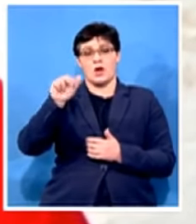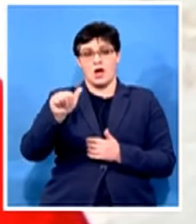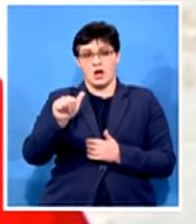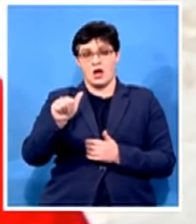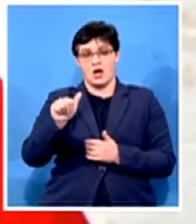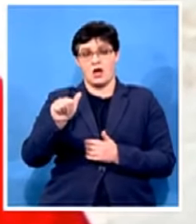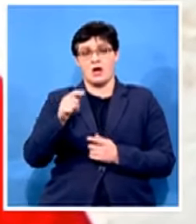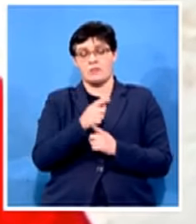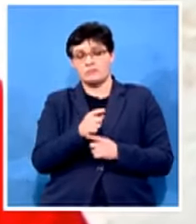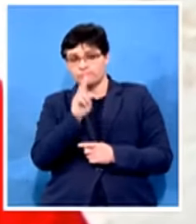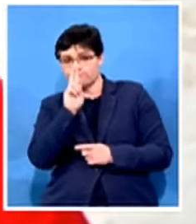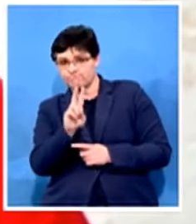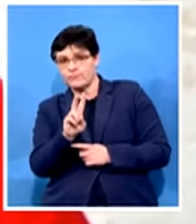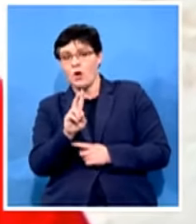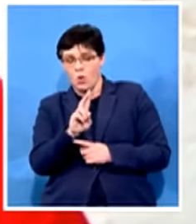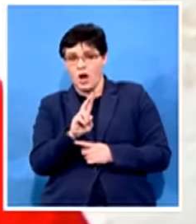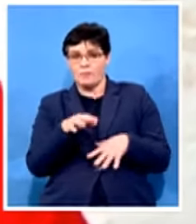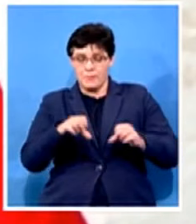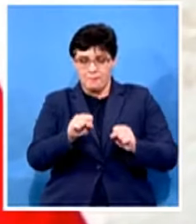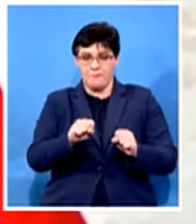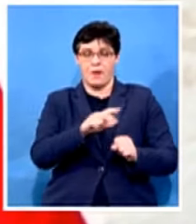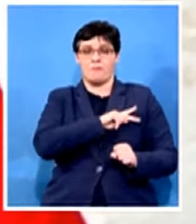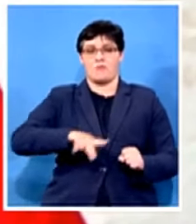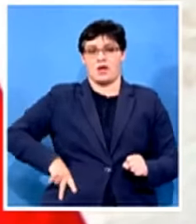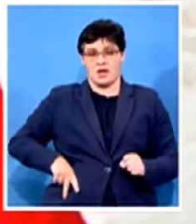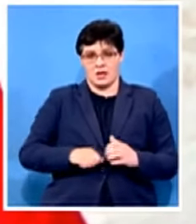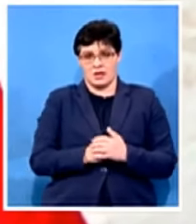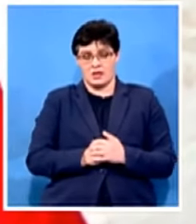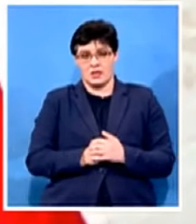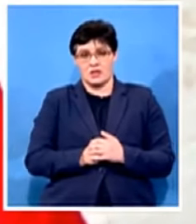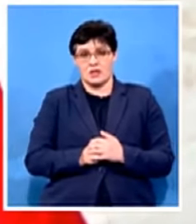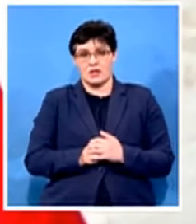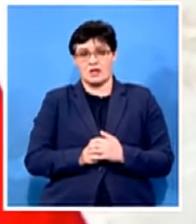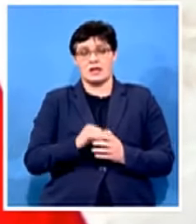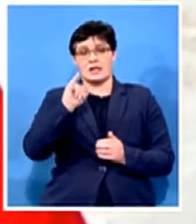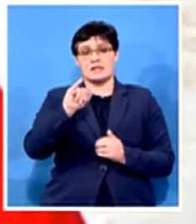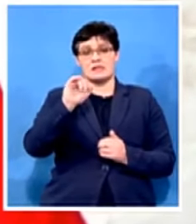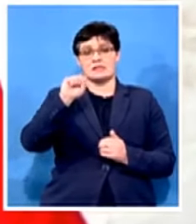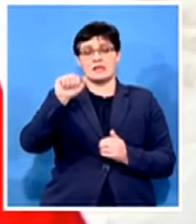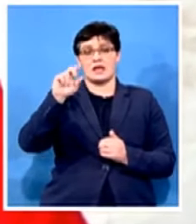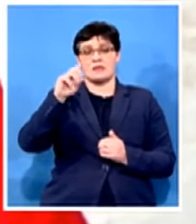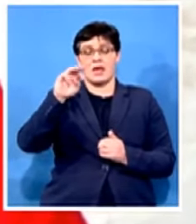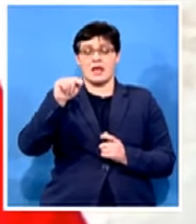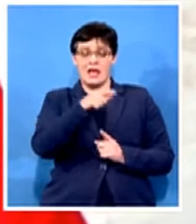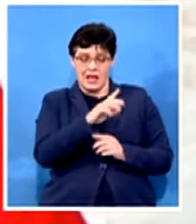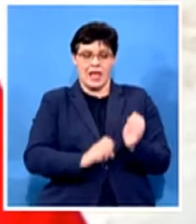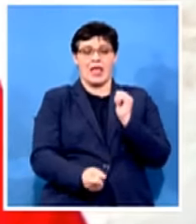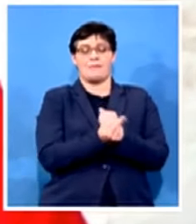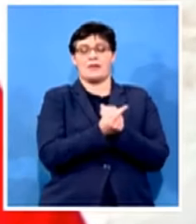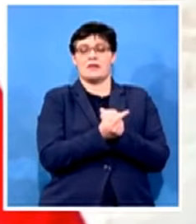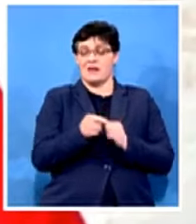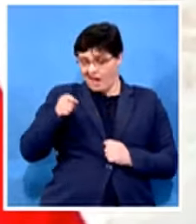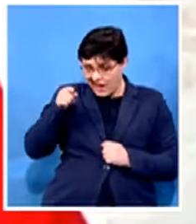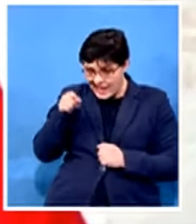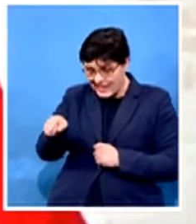premier under life acid demand he was spared and the park stopped with him we saw the department of